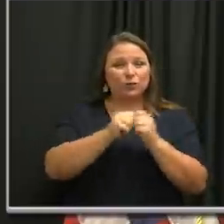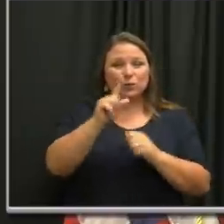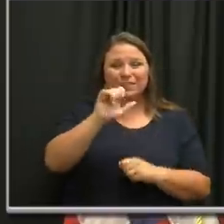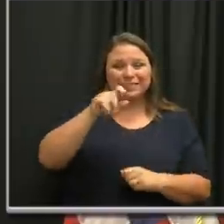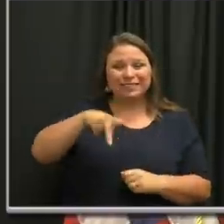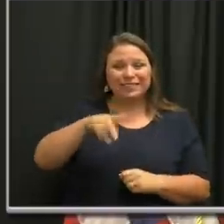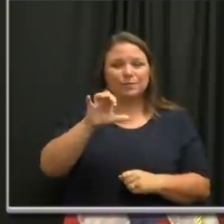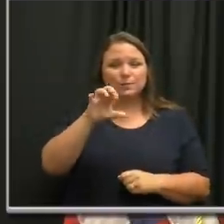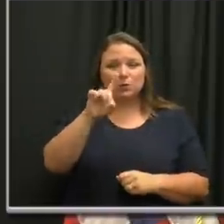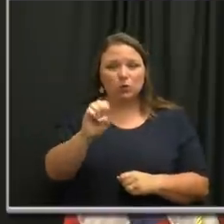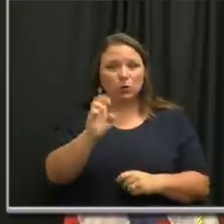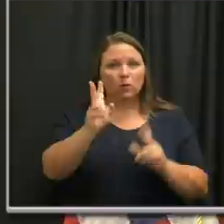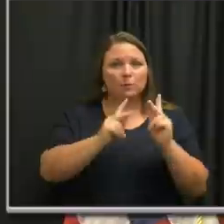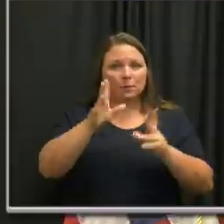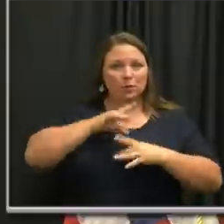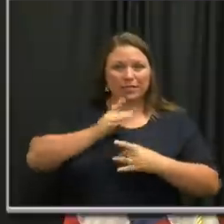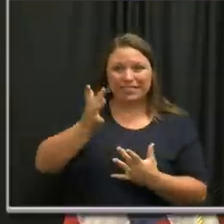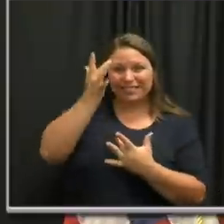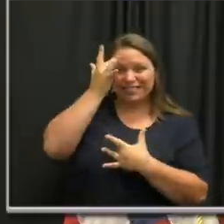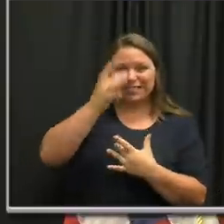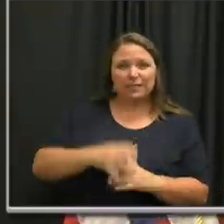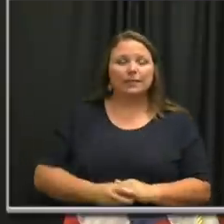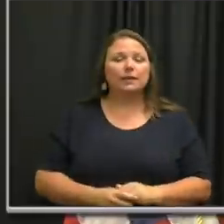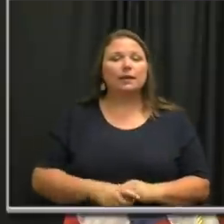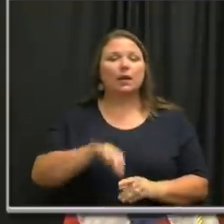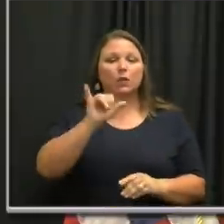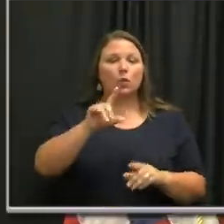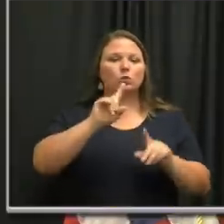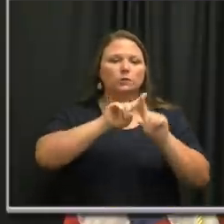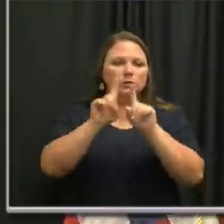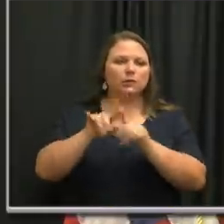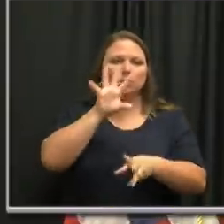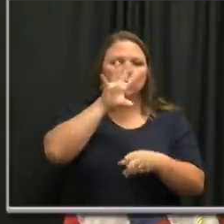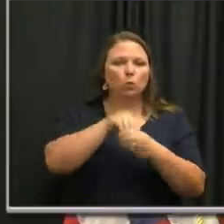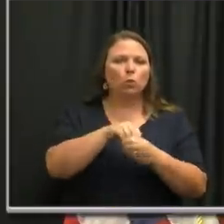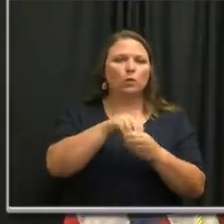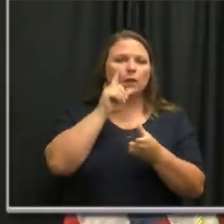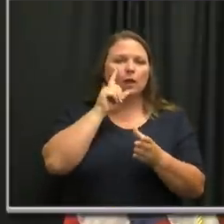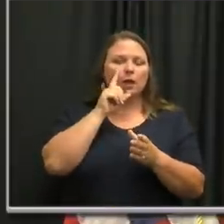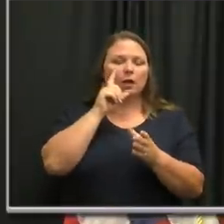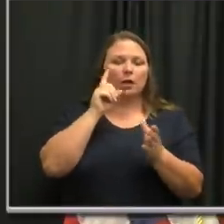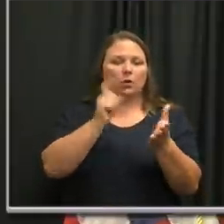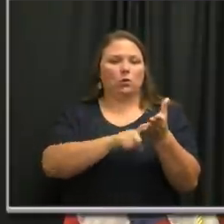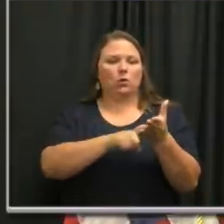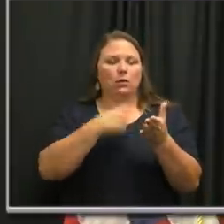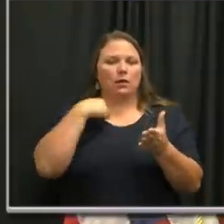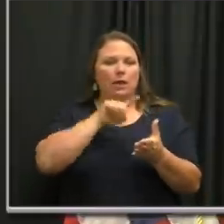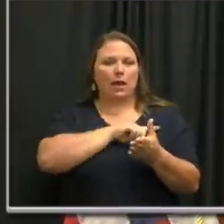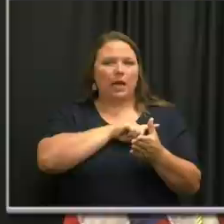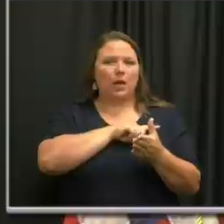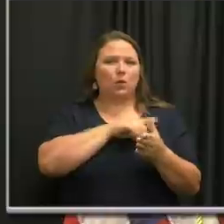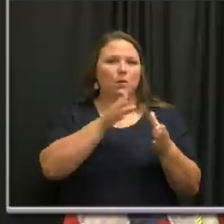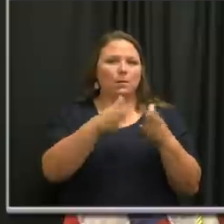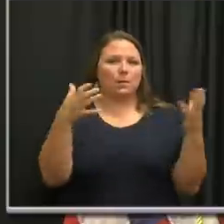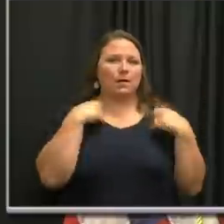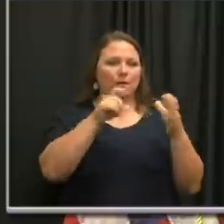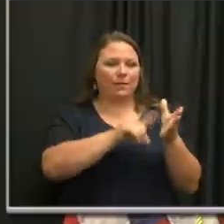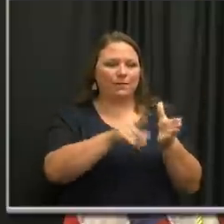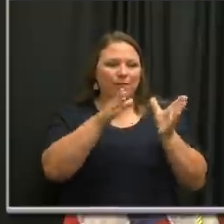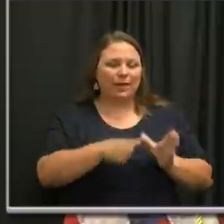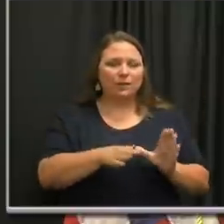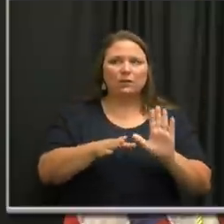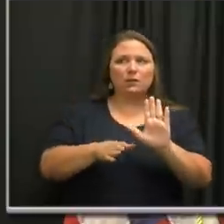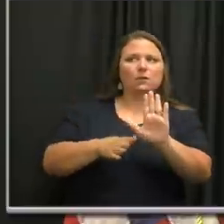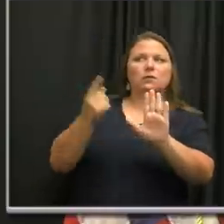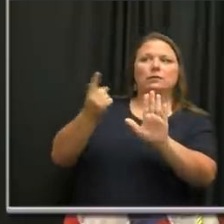codes where people are infected. And so these are the variables that alerted our very astute, um, public health investigators that, Hey, something